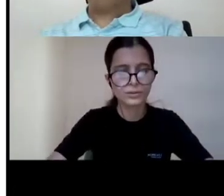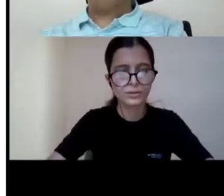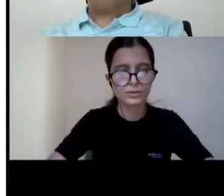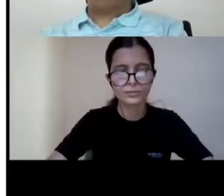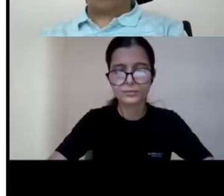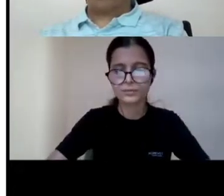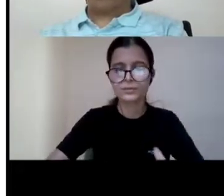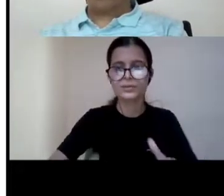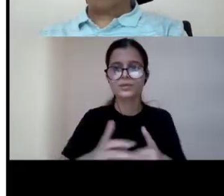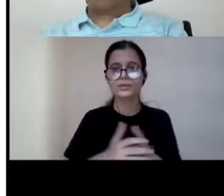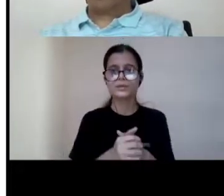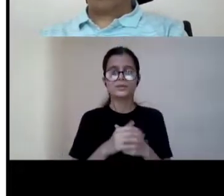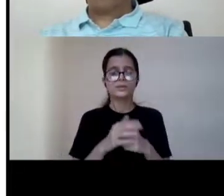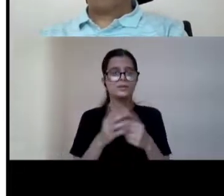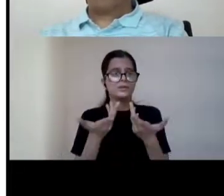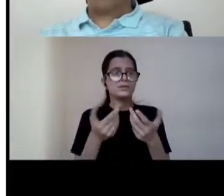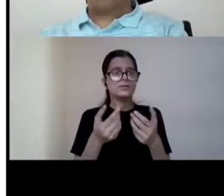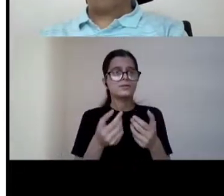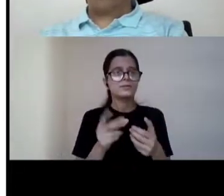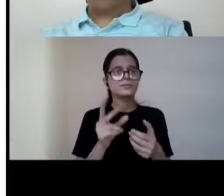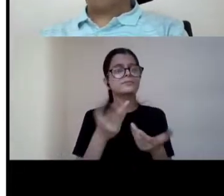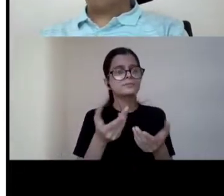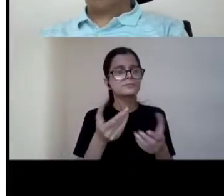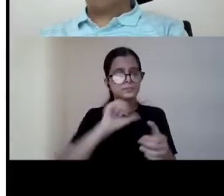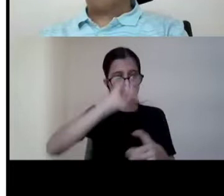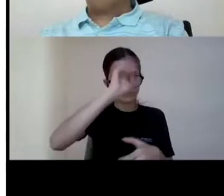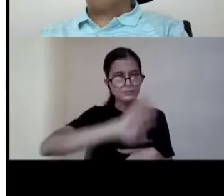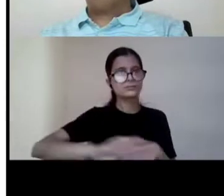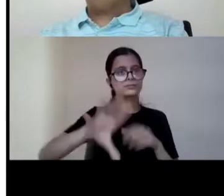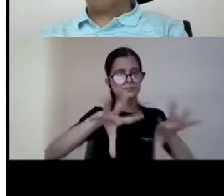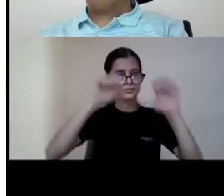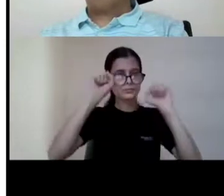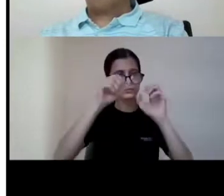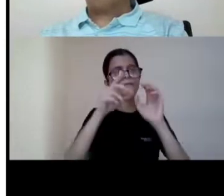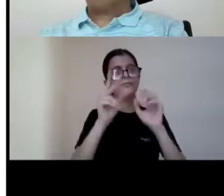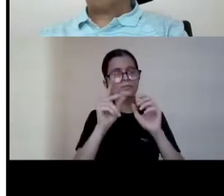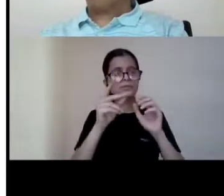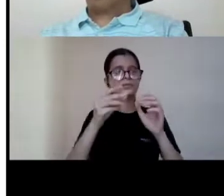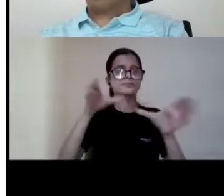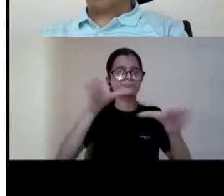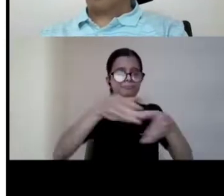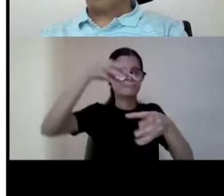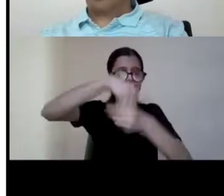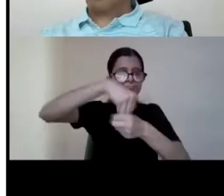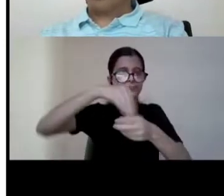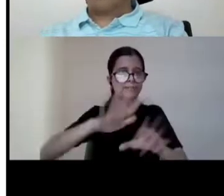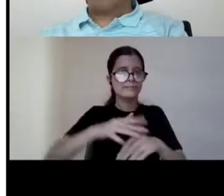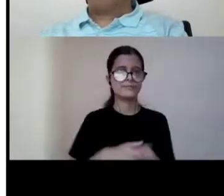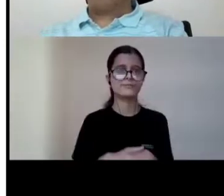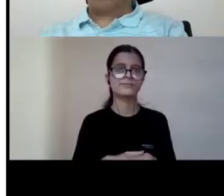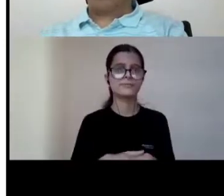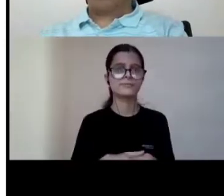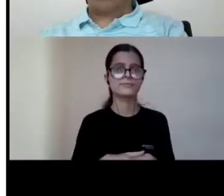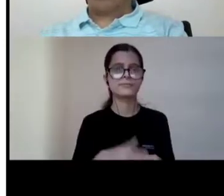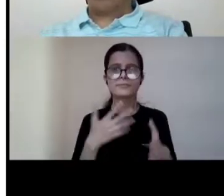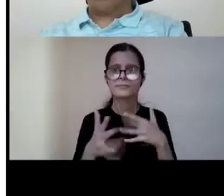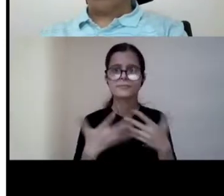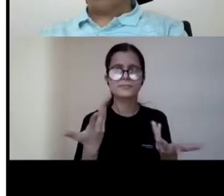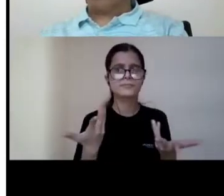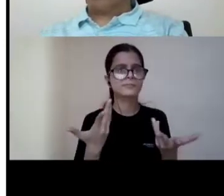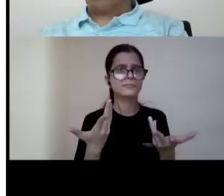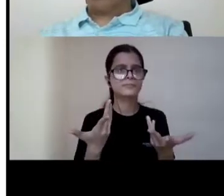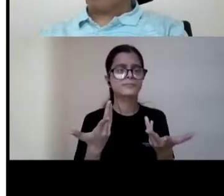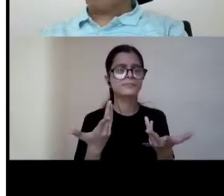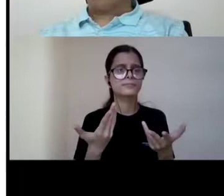legal system belongs to the second category so even when we ratify uh any convention or the treaty